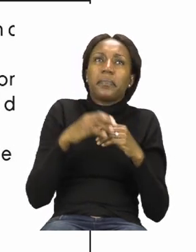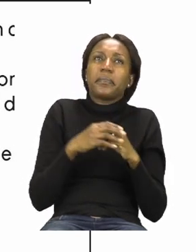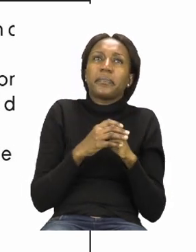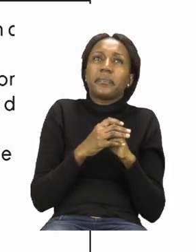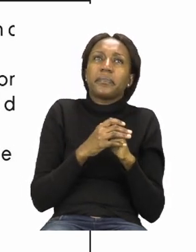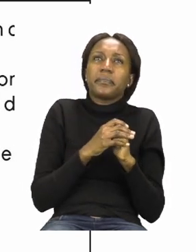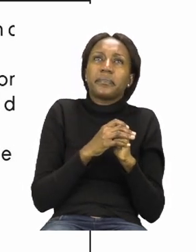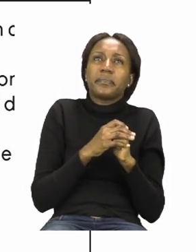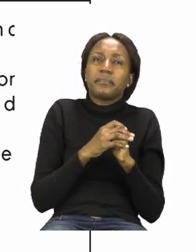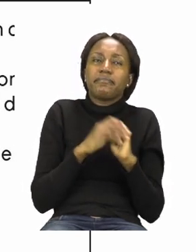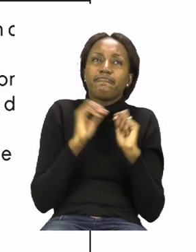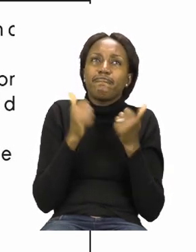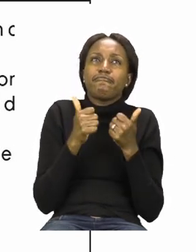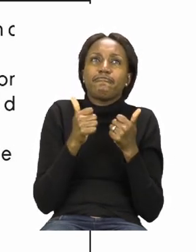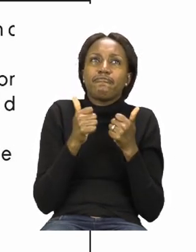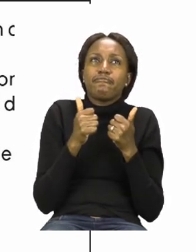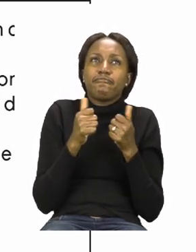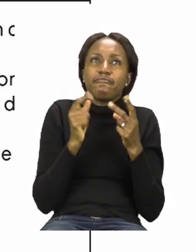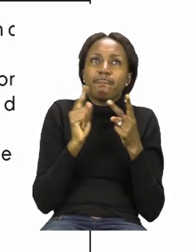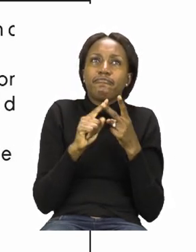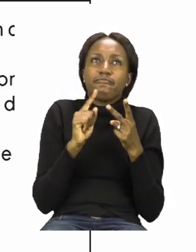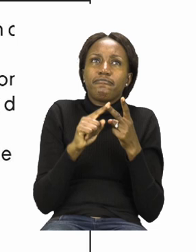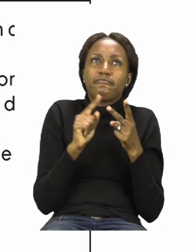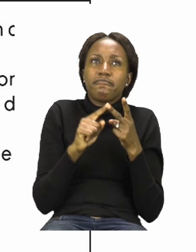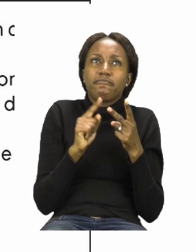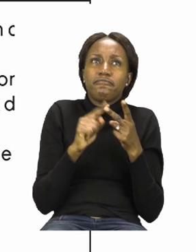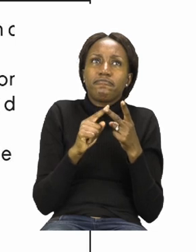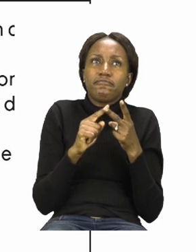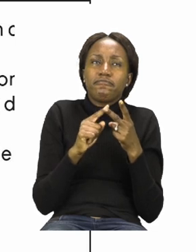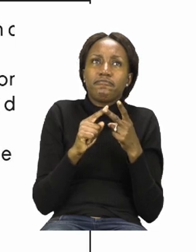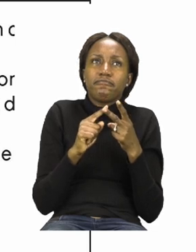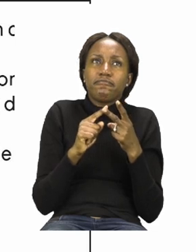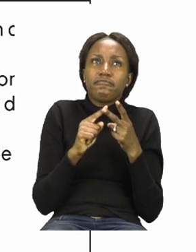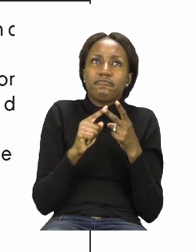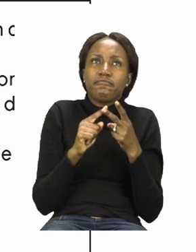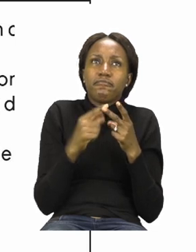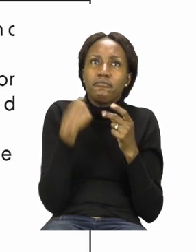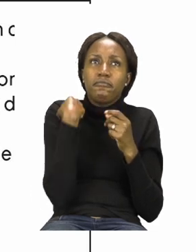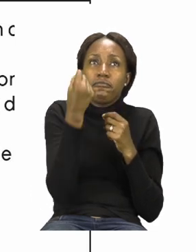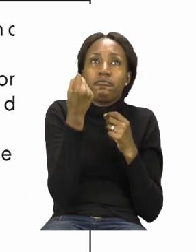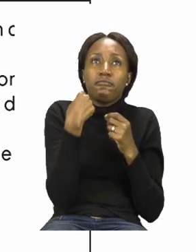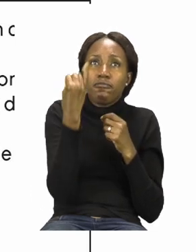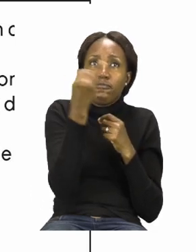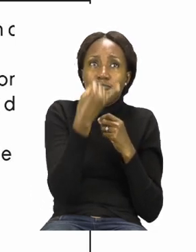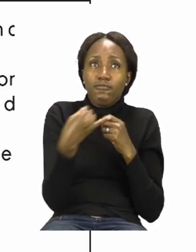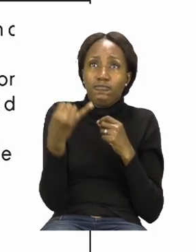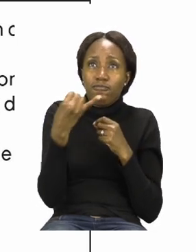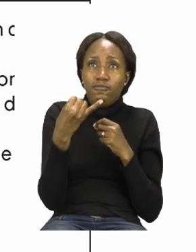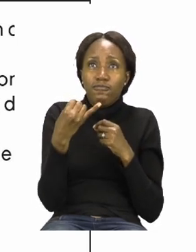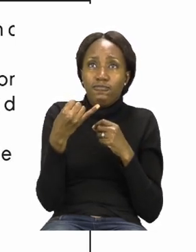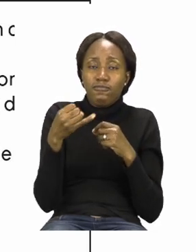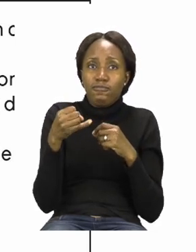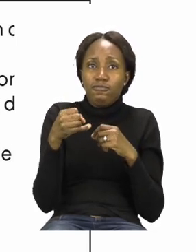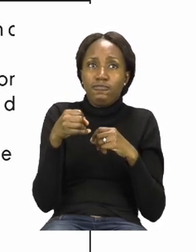Very good. The next one says draw a ball in front of the dog.